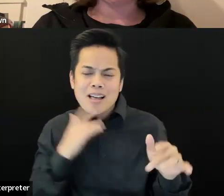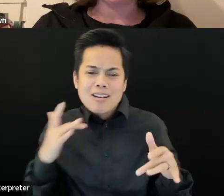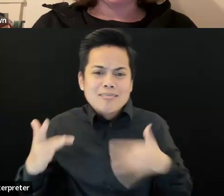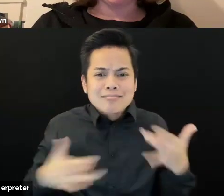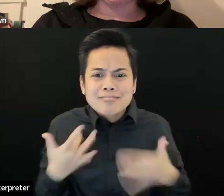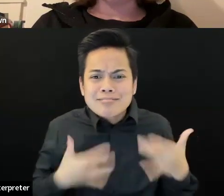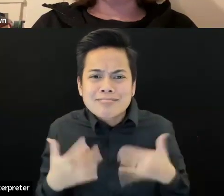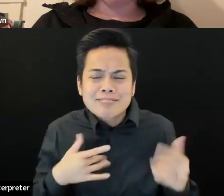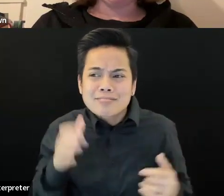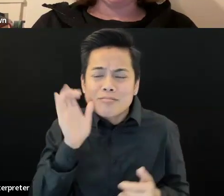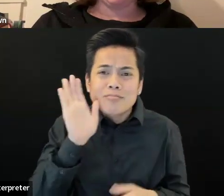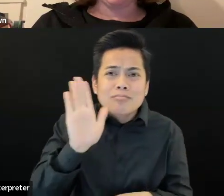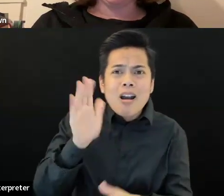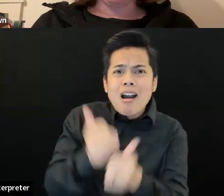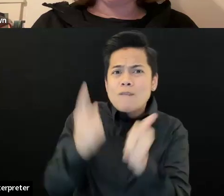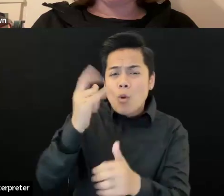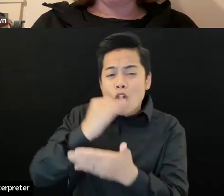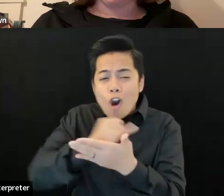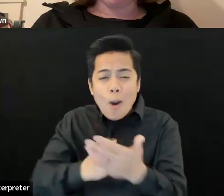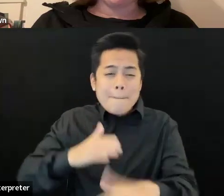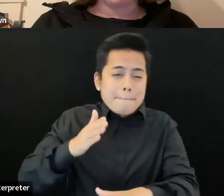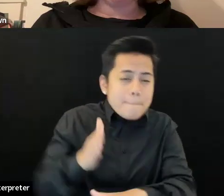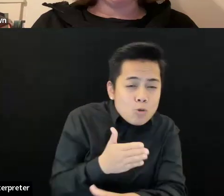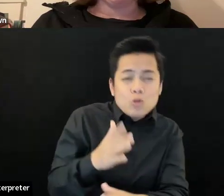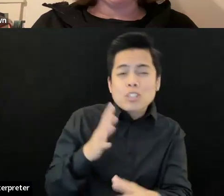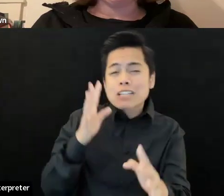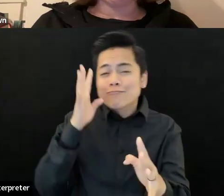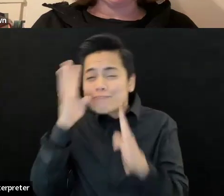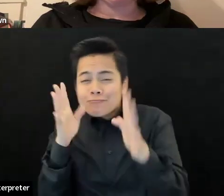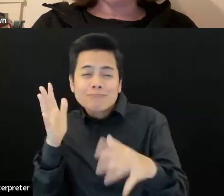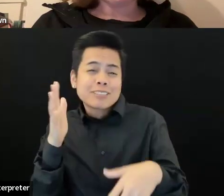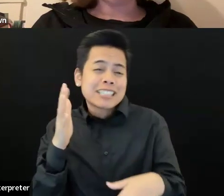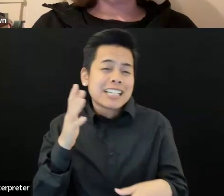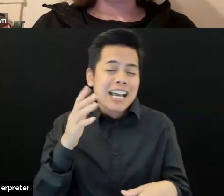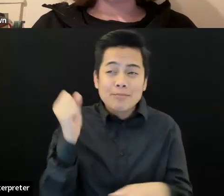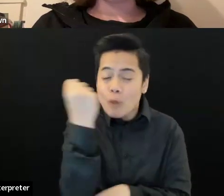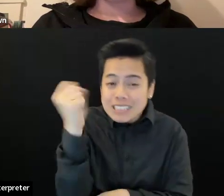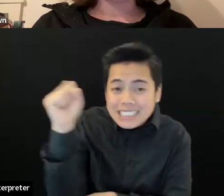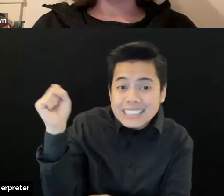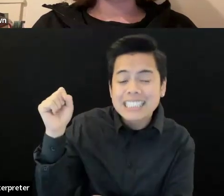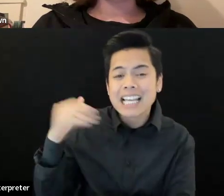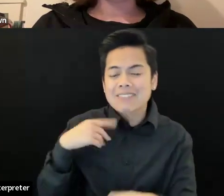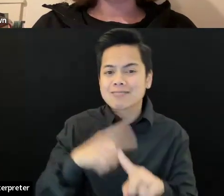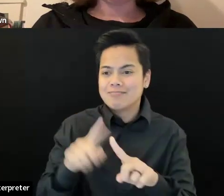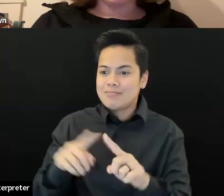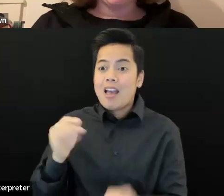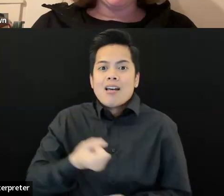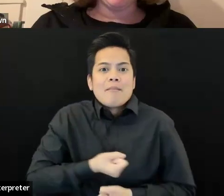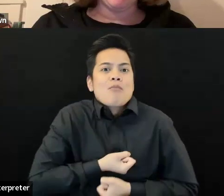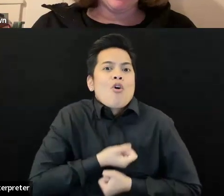activism, and I'm definitely going to show up as a poet, maker, hacker. Let's do it.